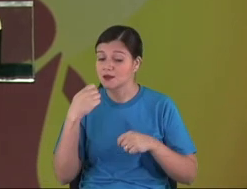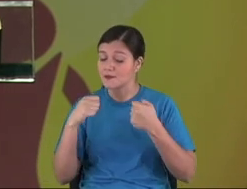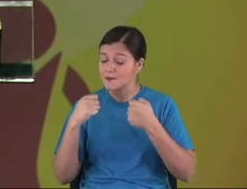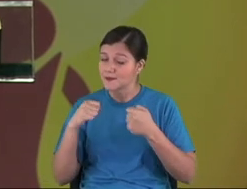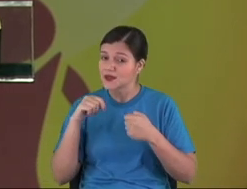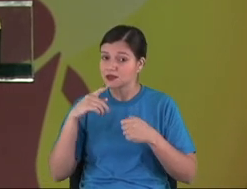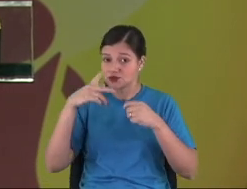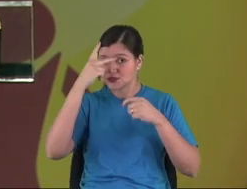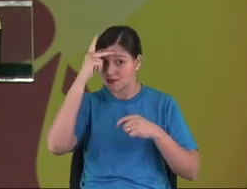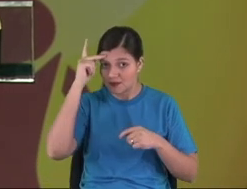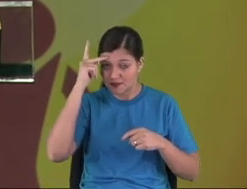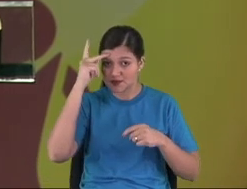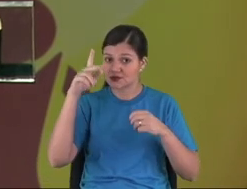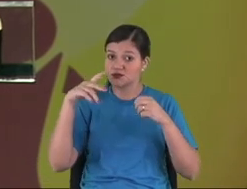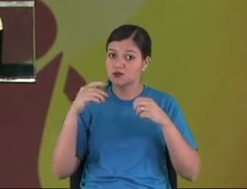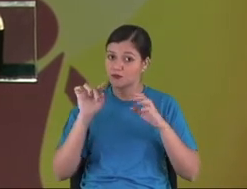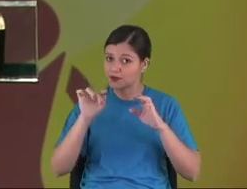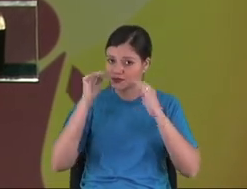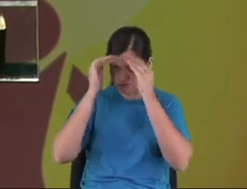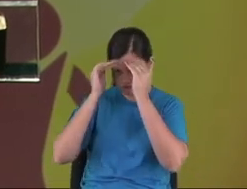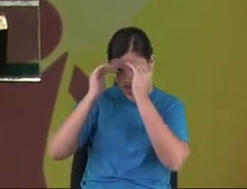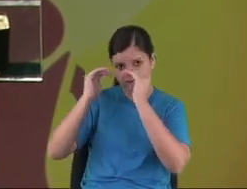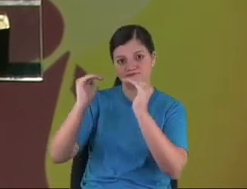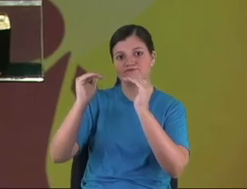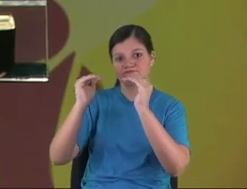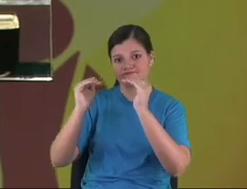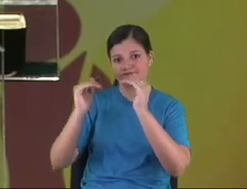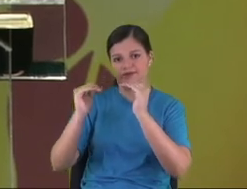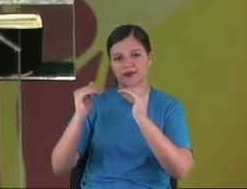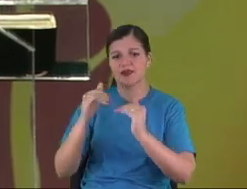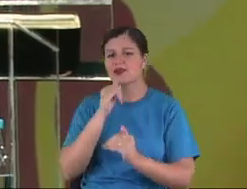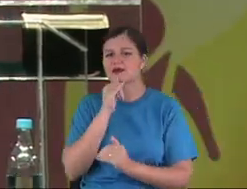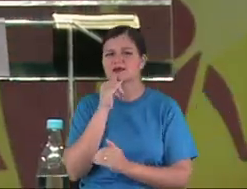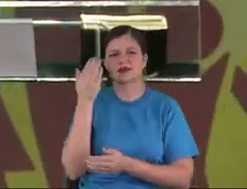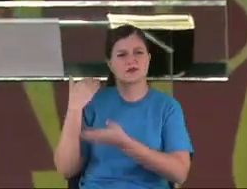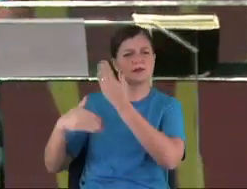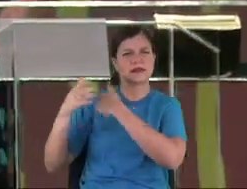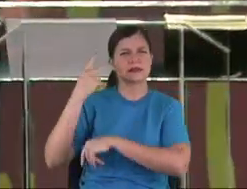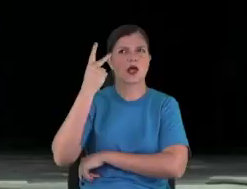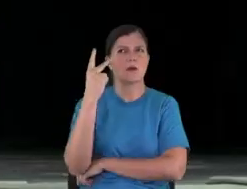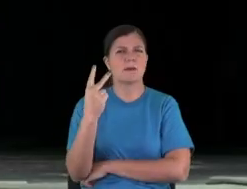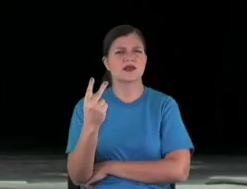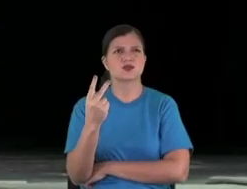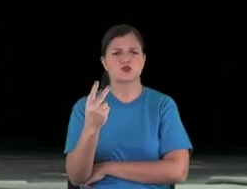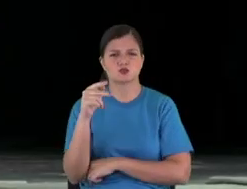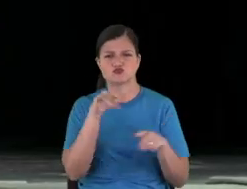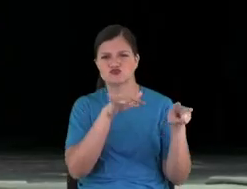respect to be respected. Two weeks ago, someone told me